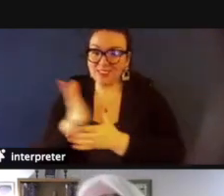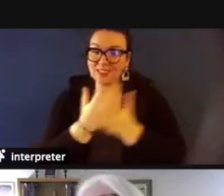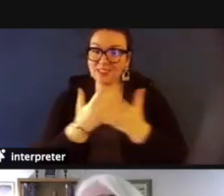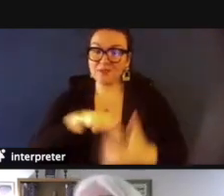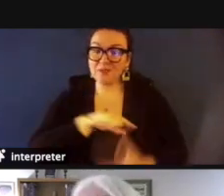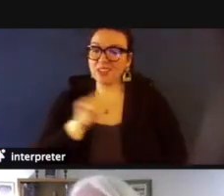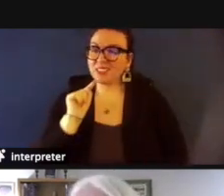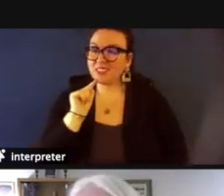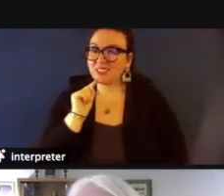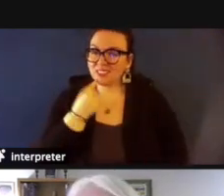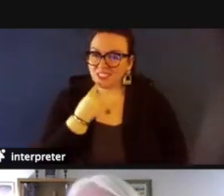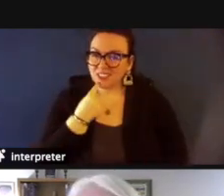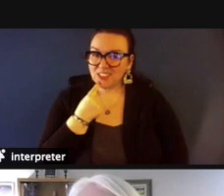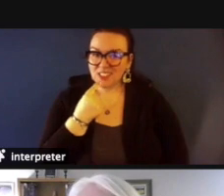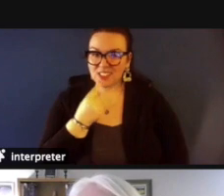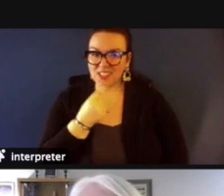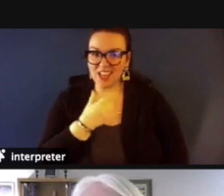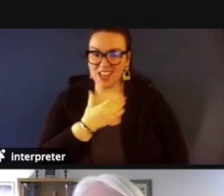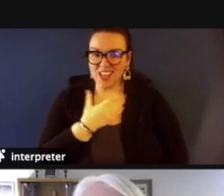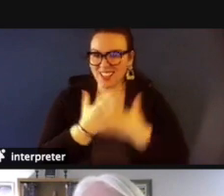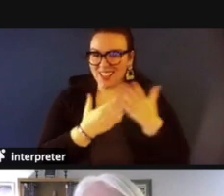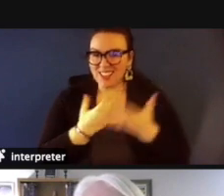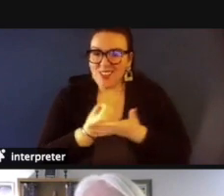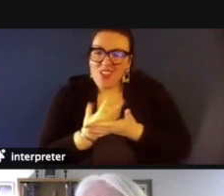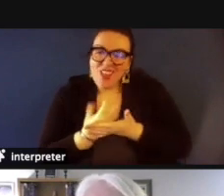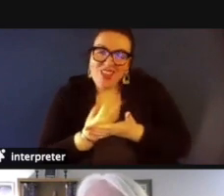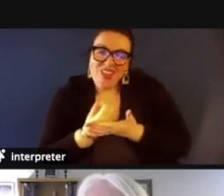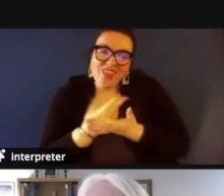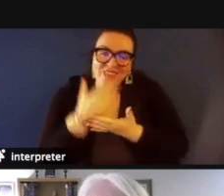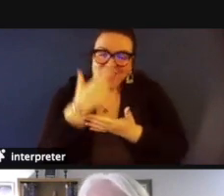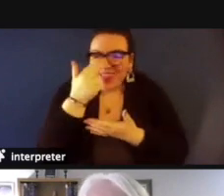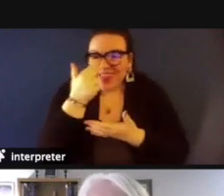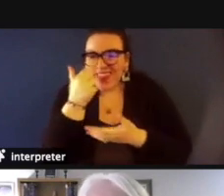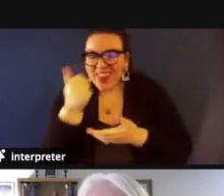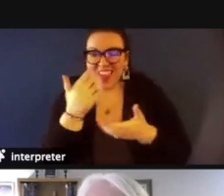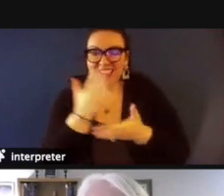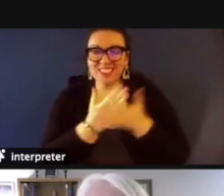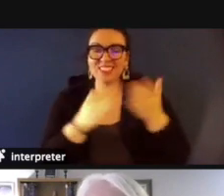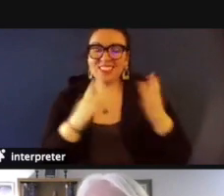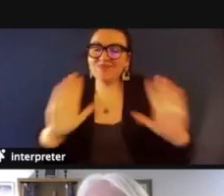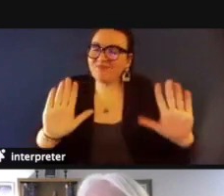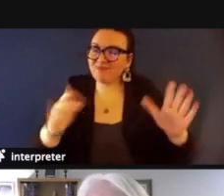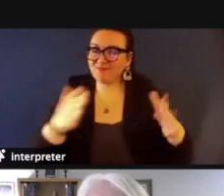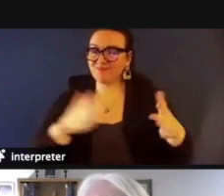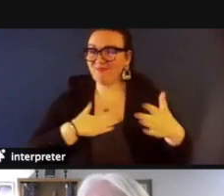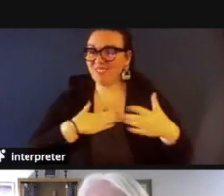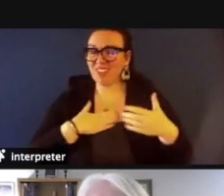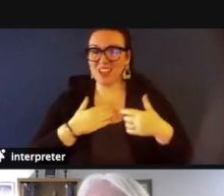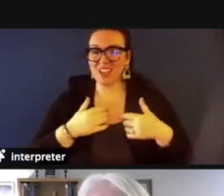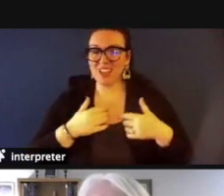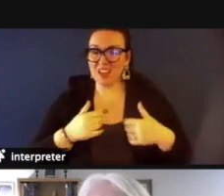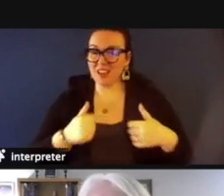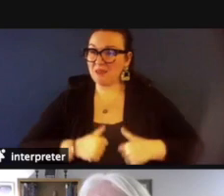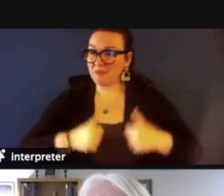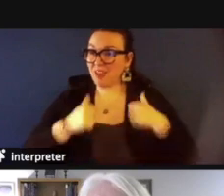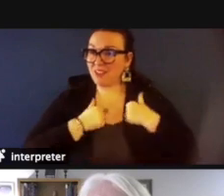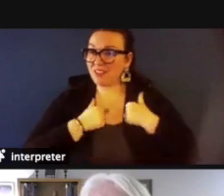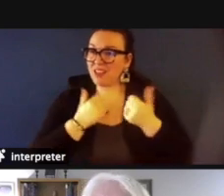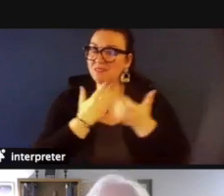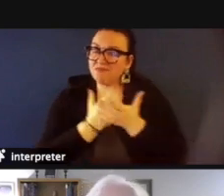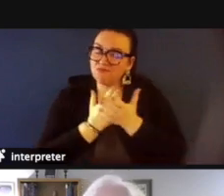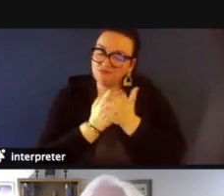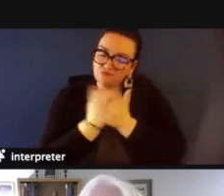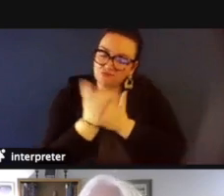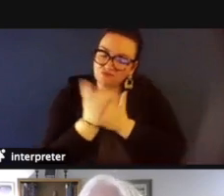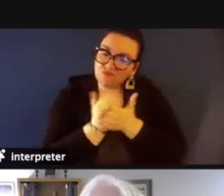some thrive on comedy some declare their lives are lived as true profundity and others claim